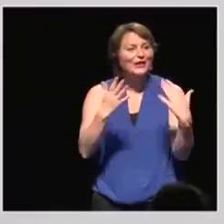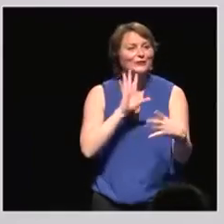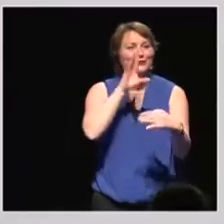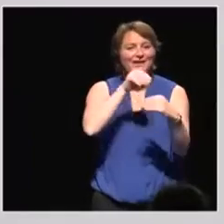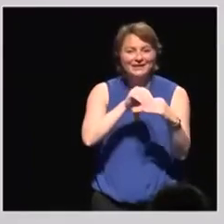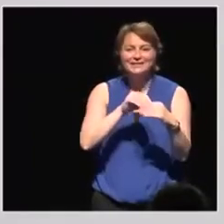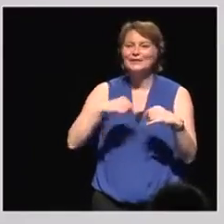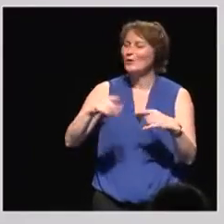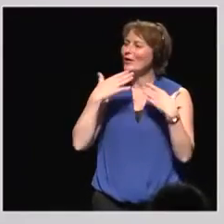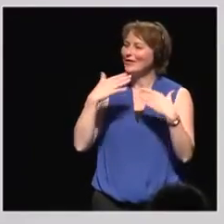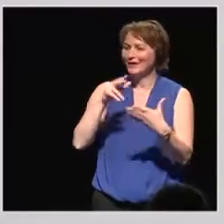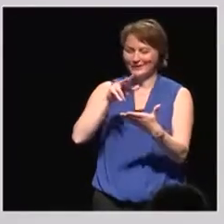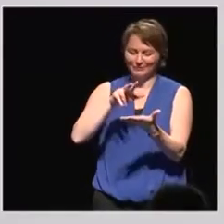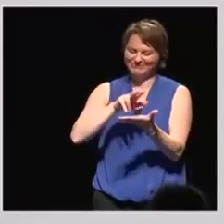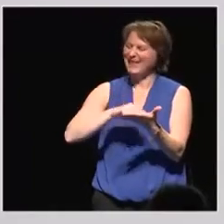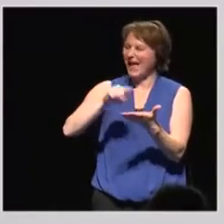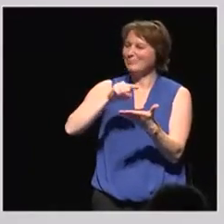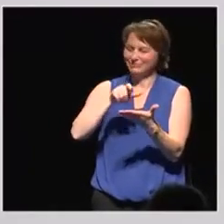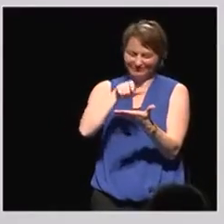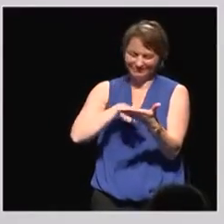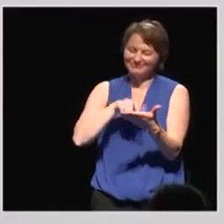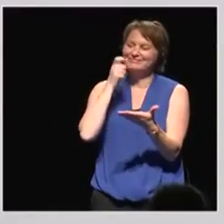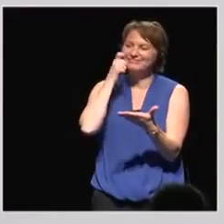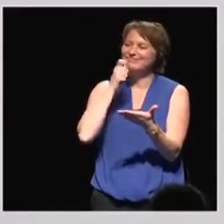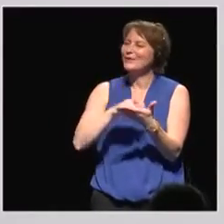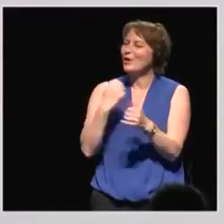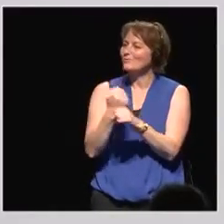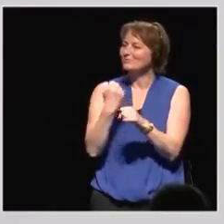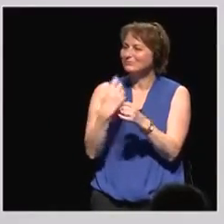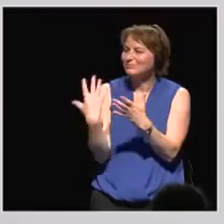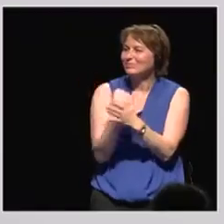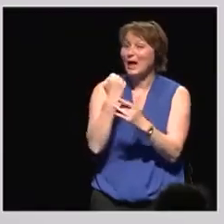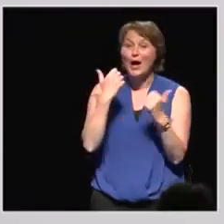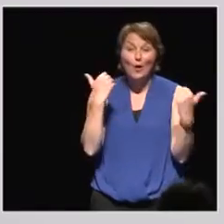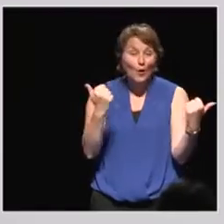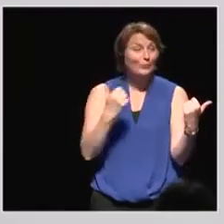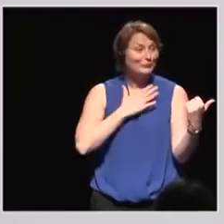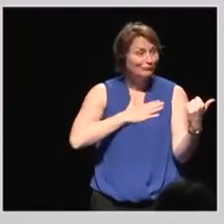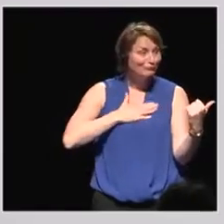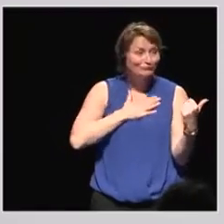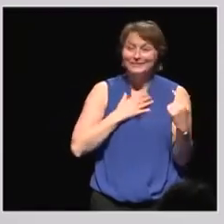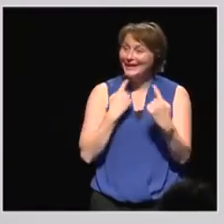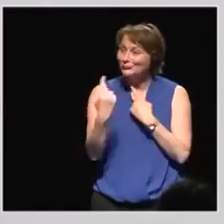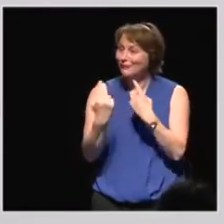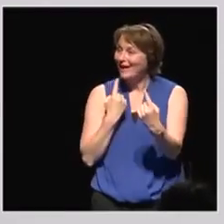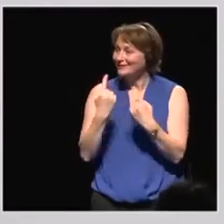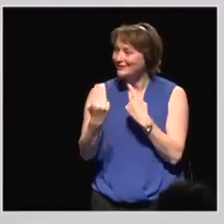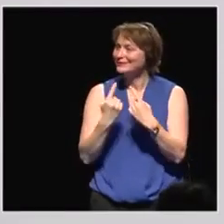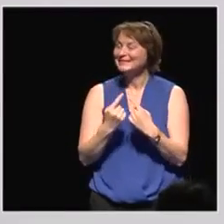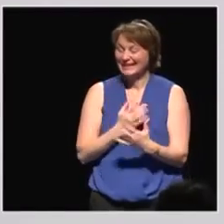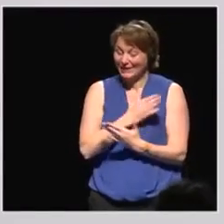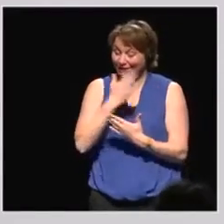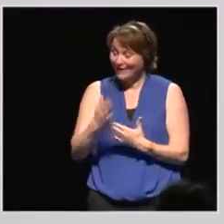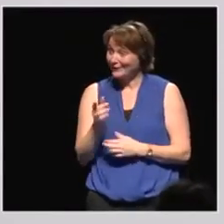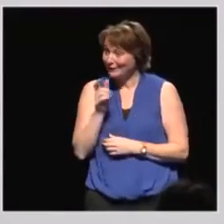great to see that the mobile app was working. And we hope you took the best of it to make this session interactive. And then my final